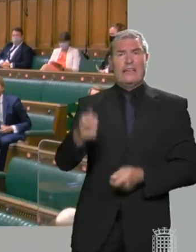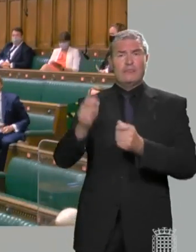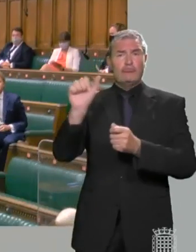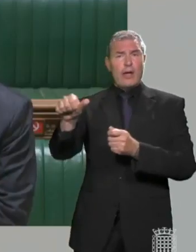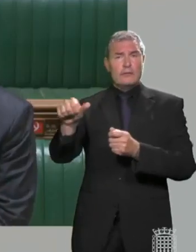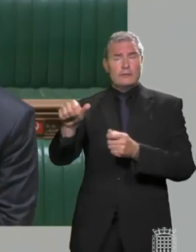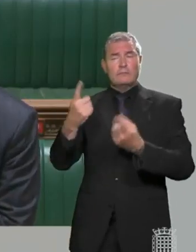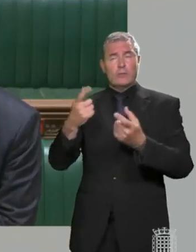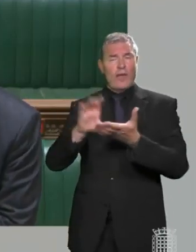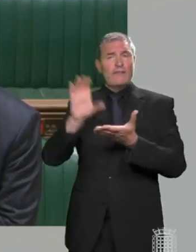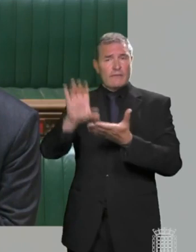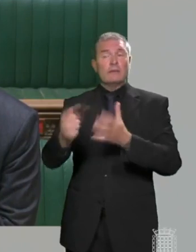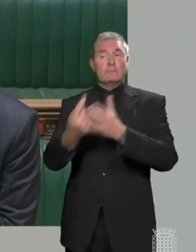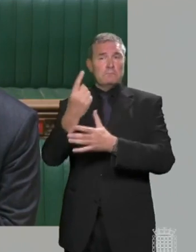right.